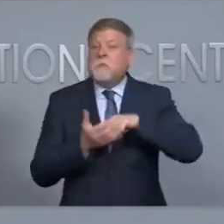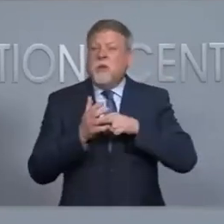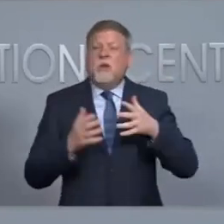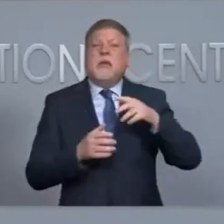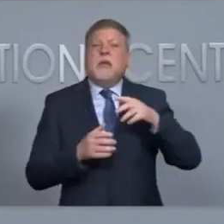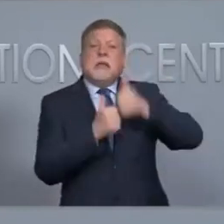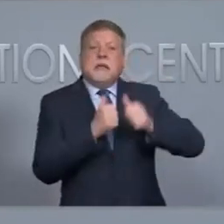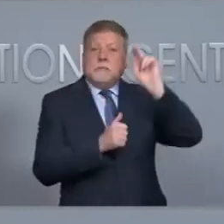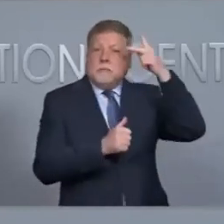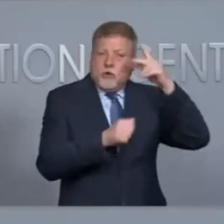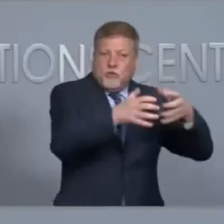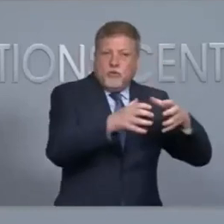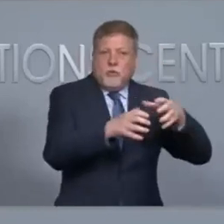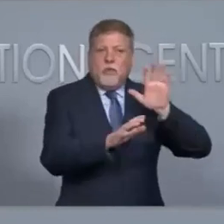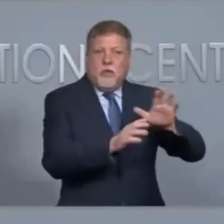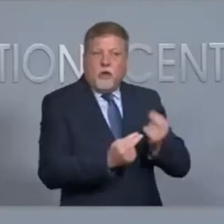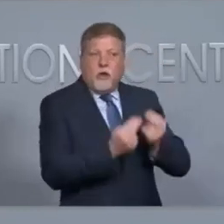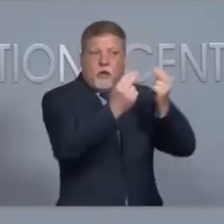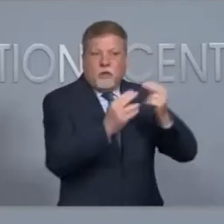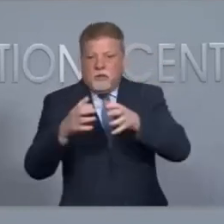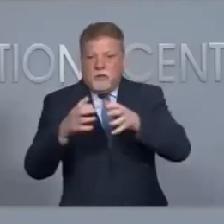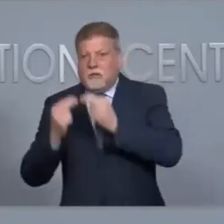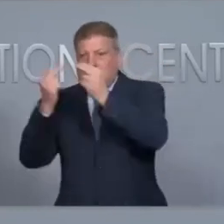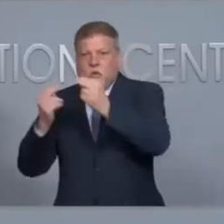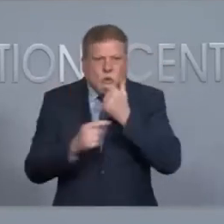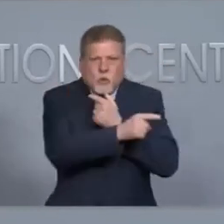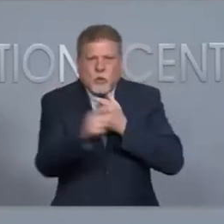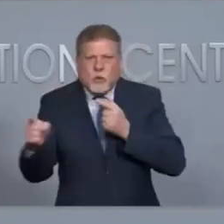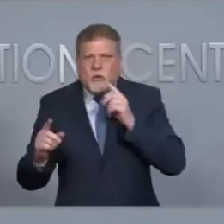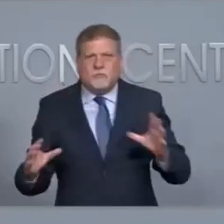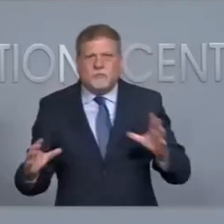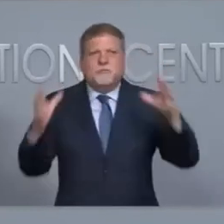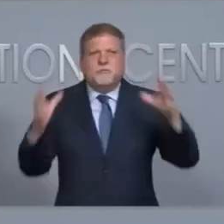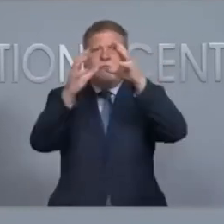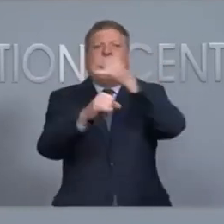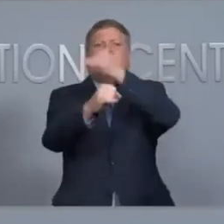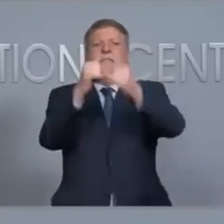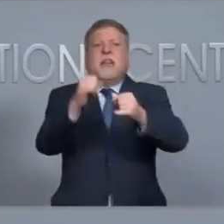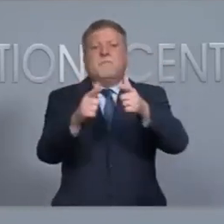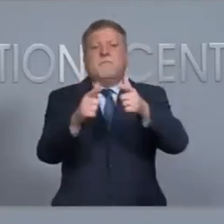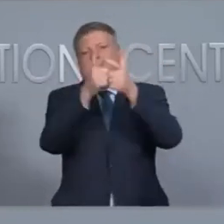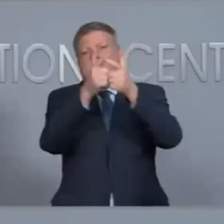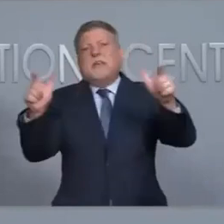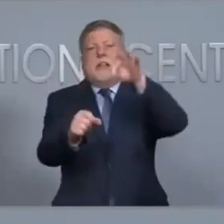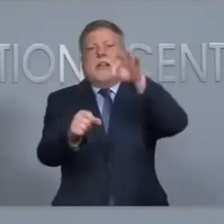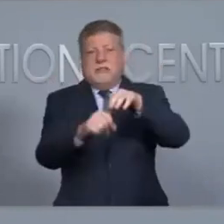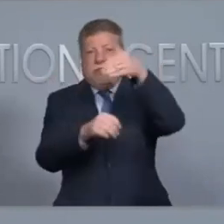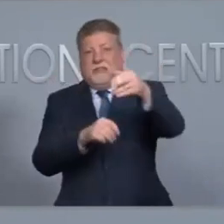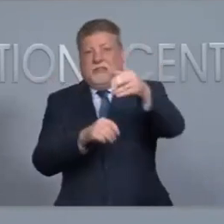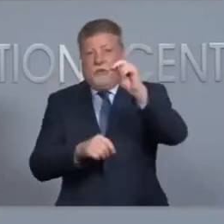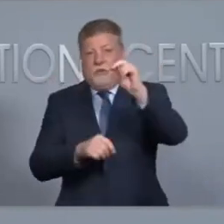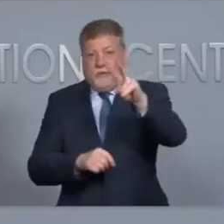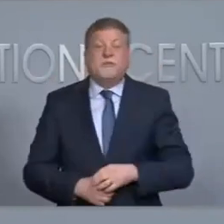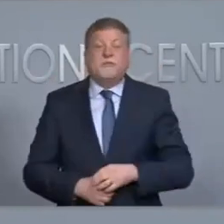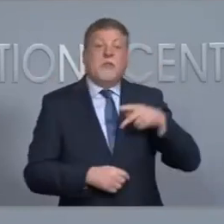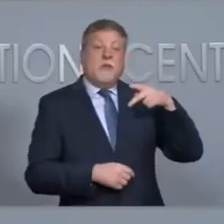each political party's nominees who will advance to the general election in November. In a partisan primary, voters